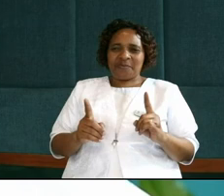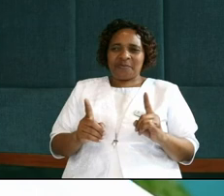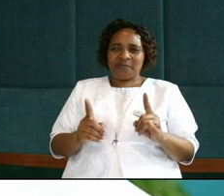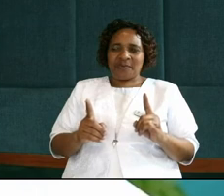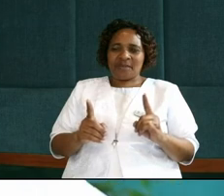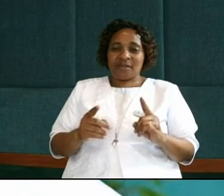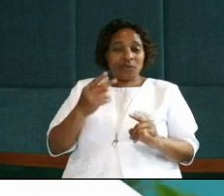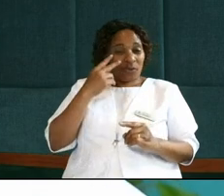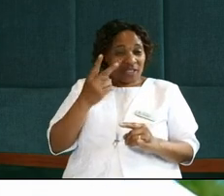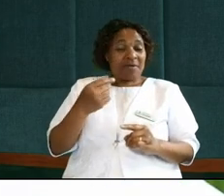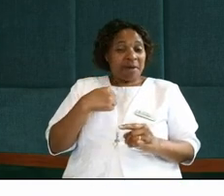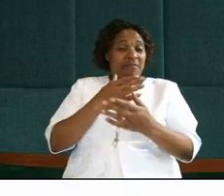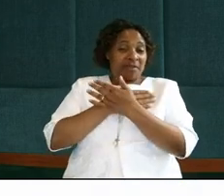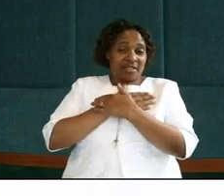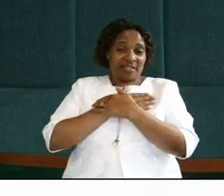you see friends,